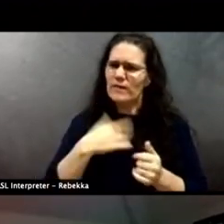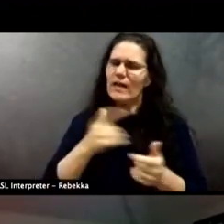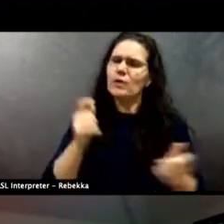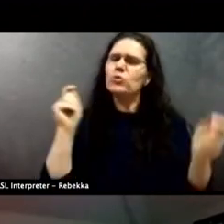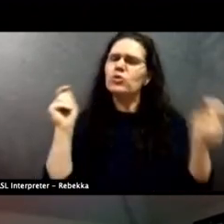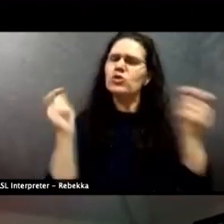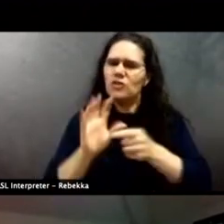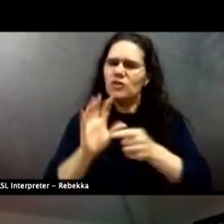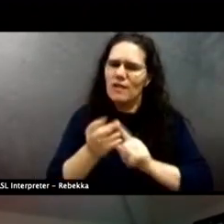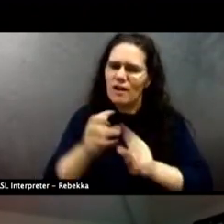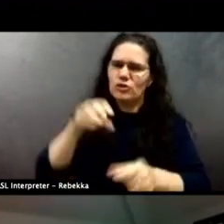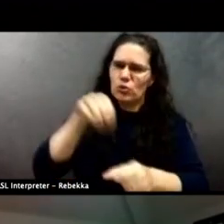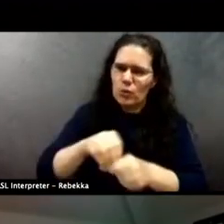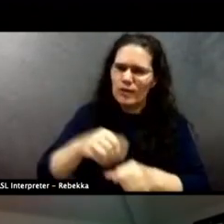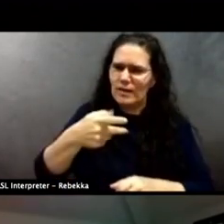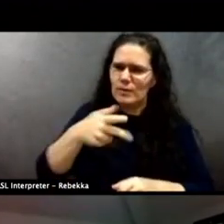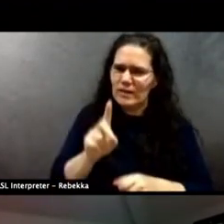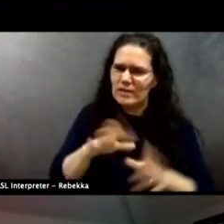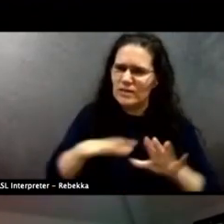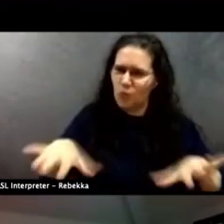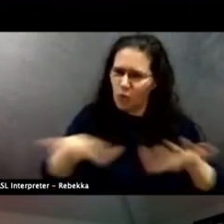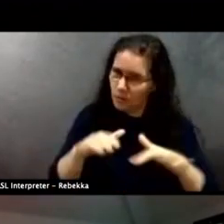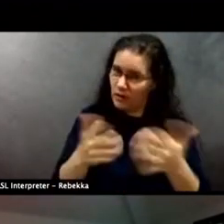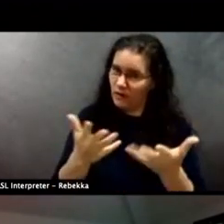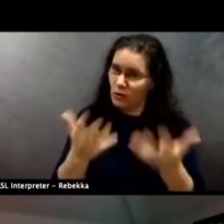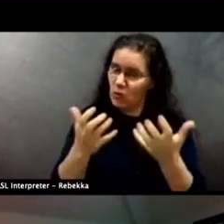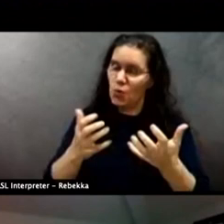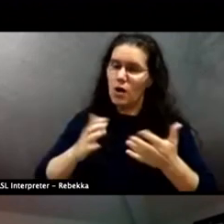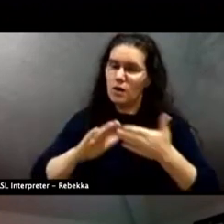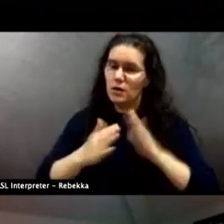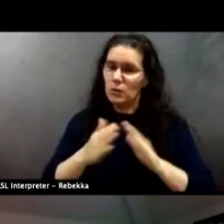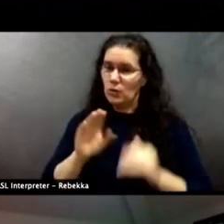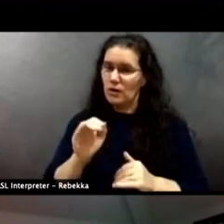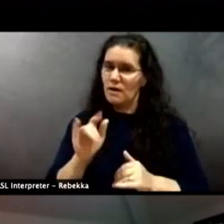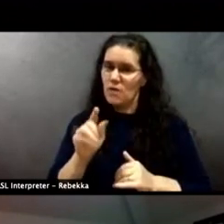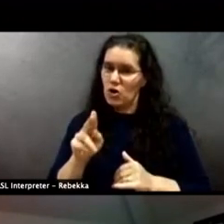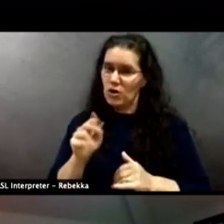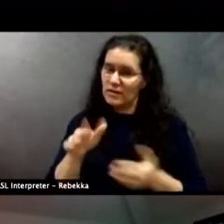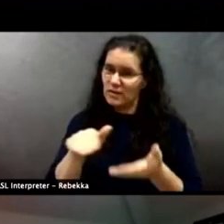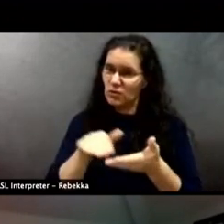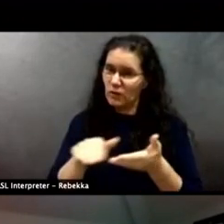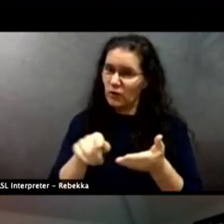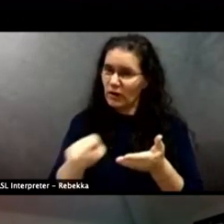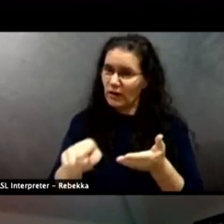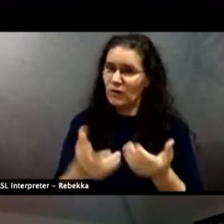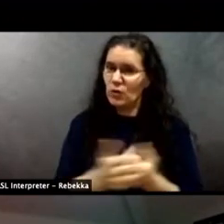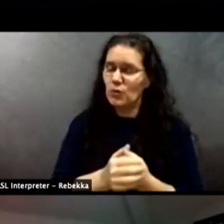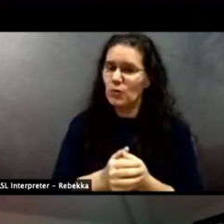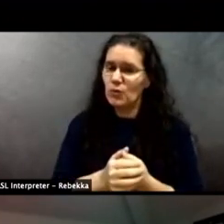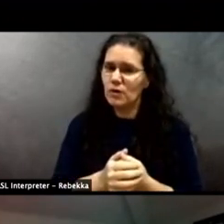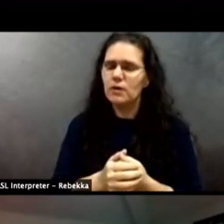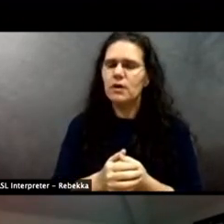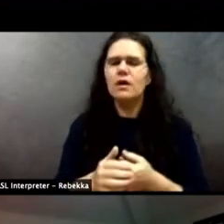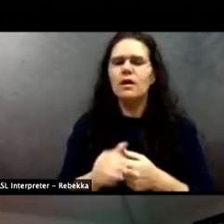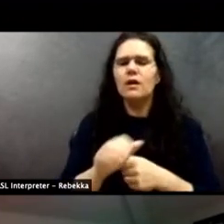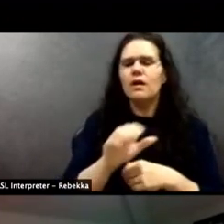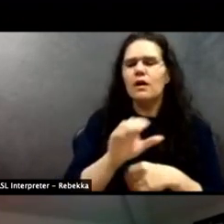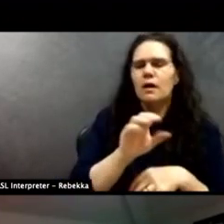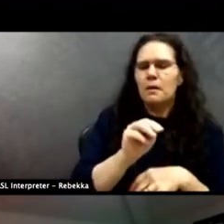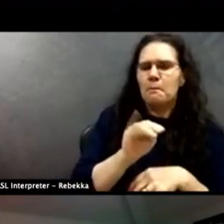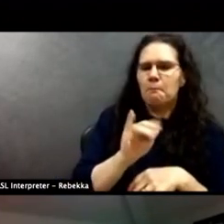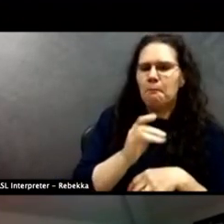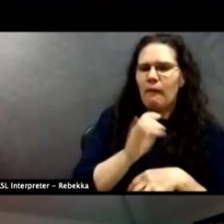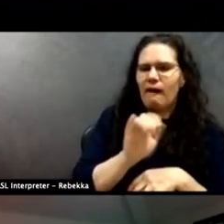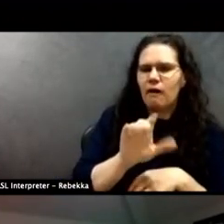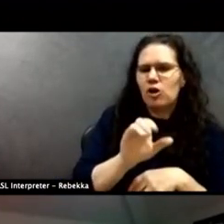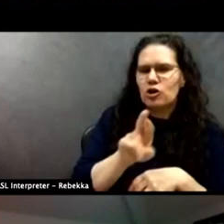to forgive you? Excellent question, Zane. Lieutenant Pedrini, I'm going to ask you to respond to that because I think it's a critical one